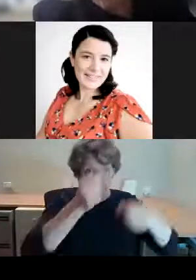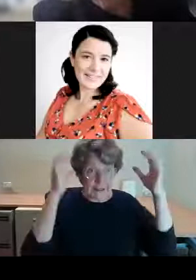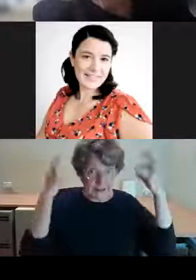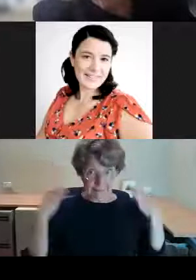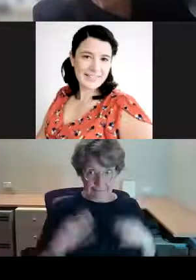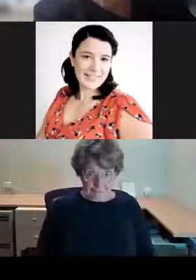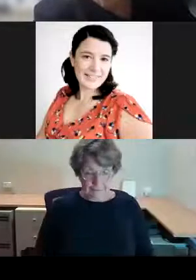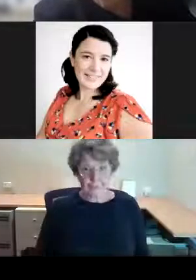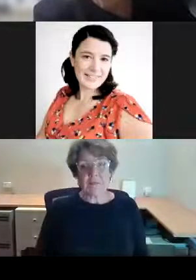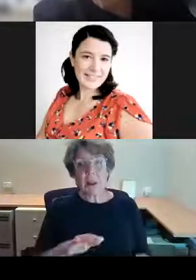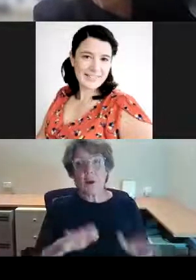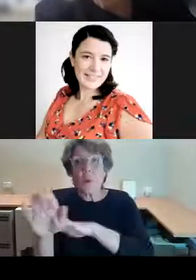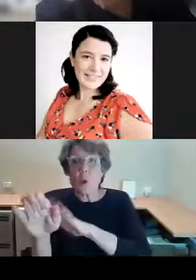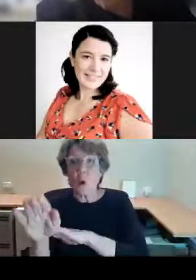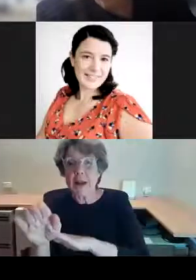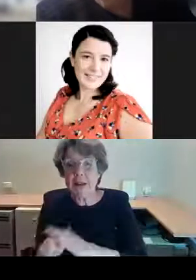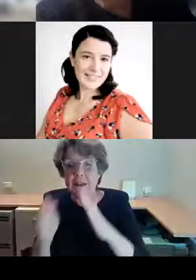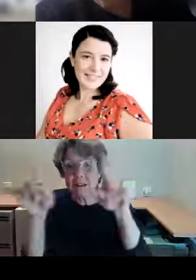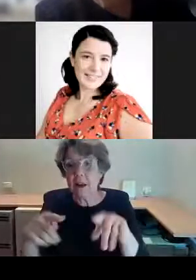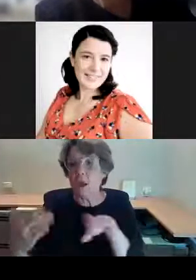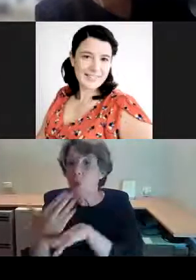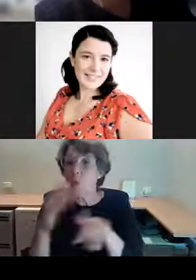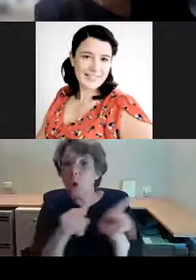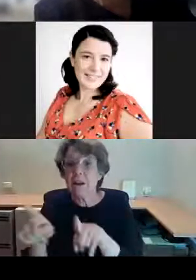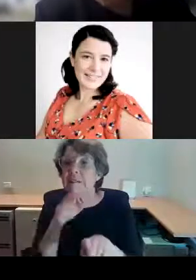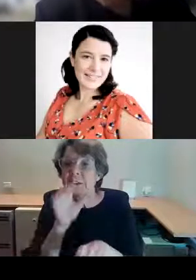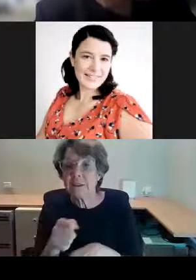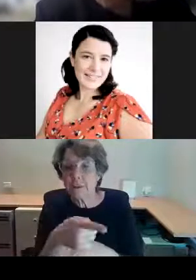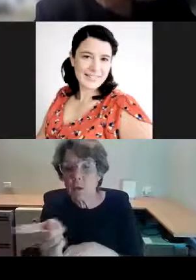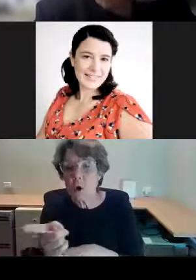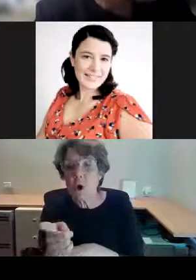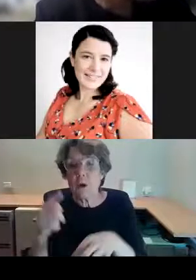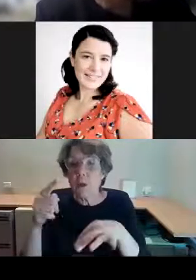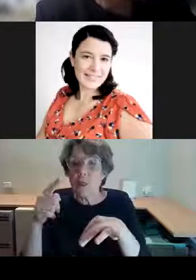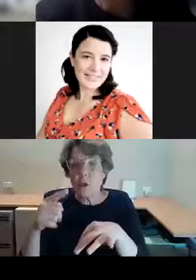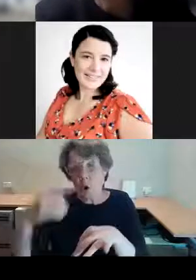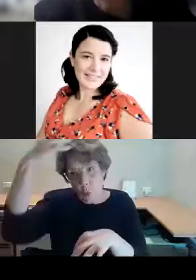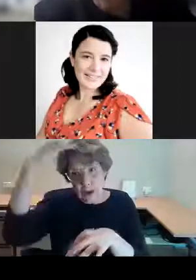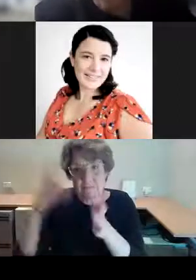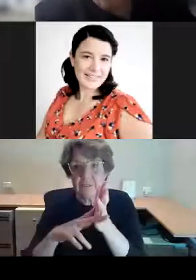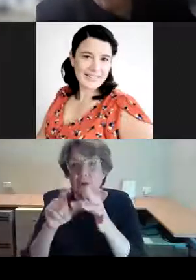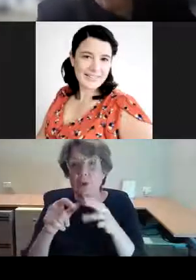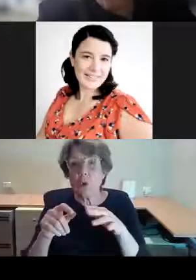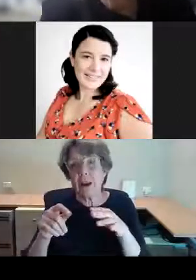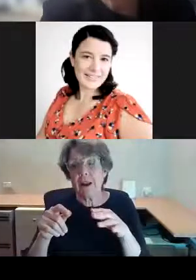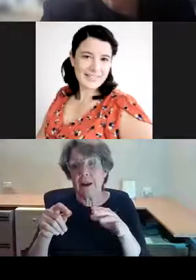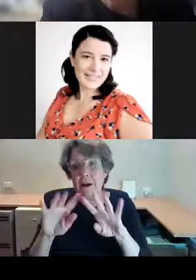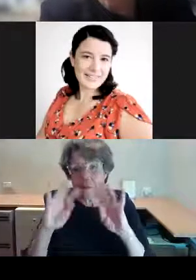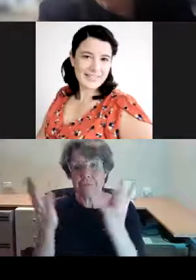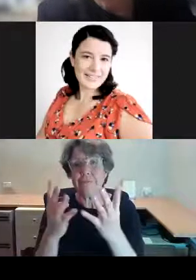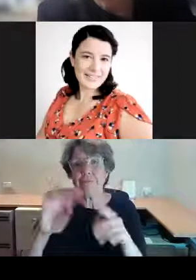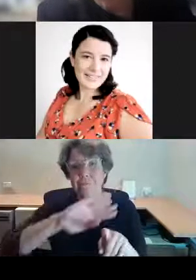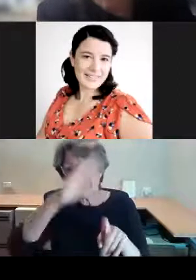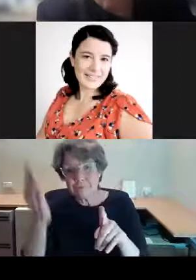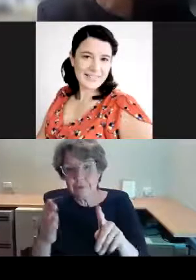photograph of the workers on the Queen Victoria building standing around the little parapet that encircles